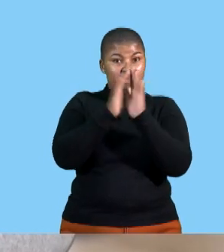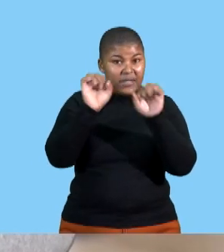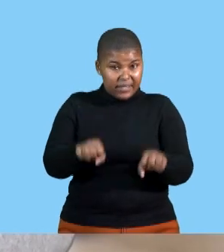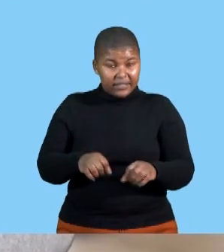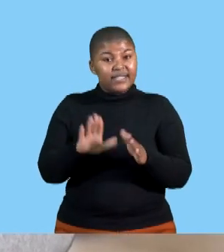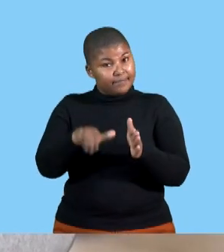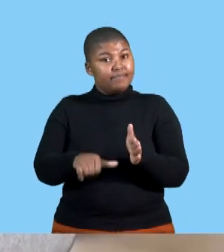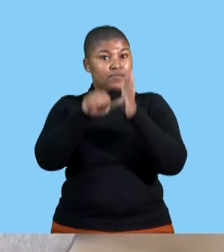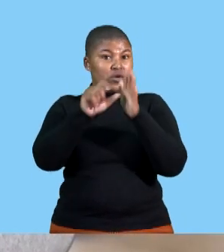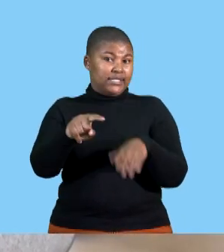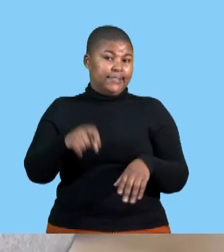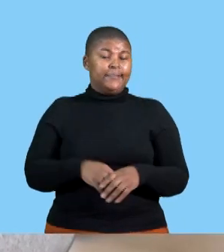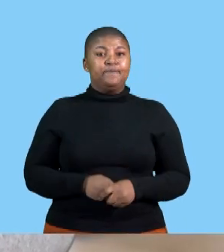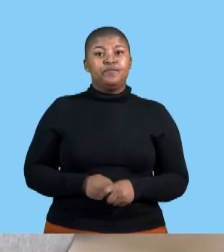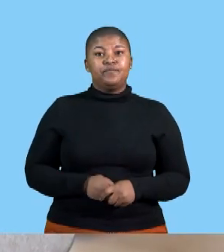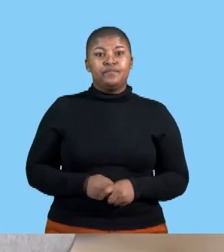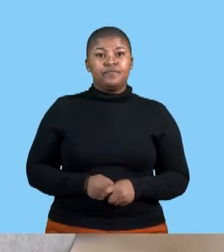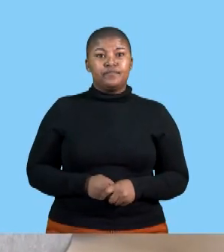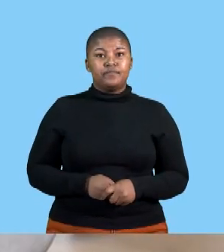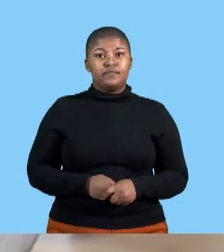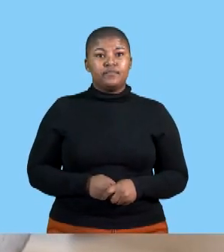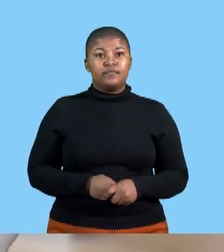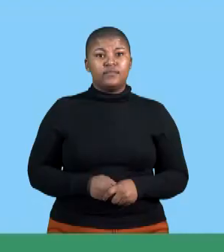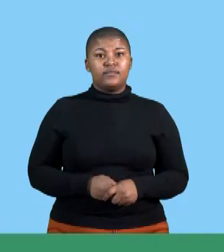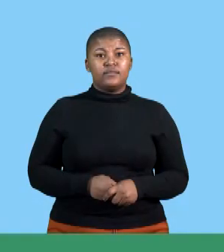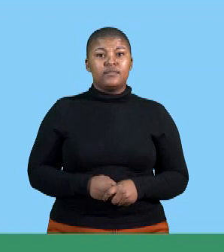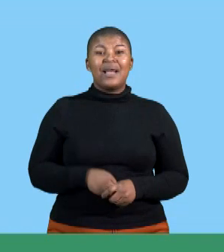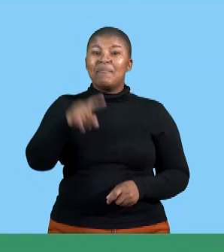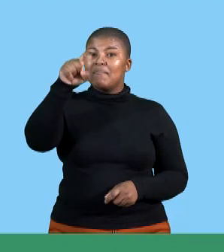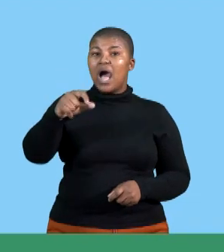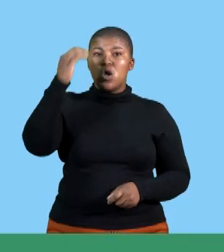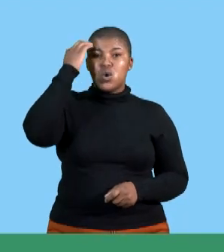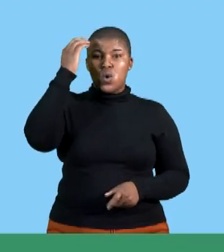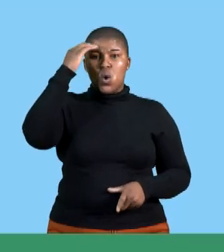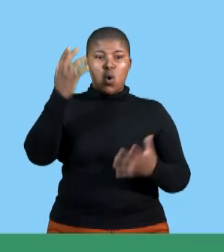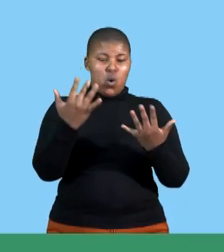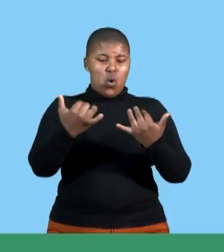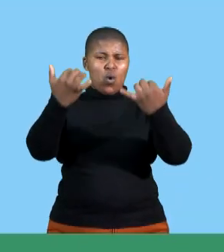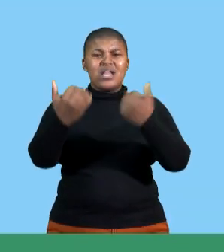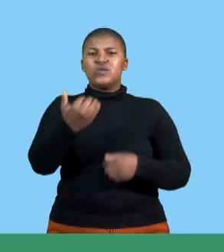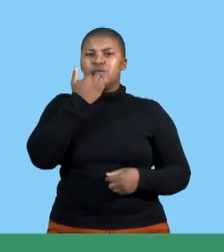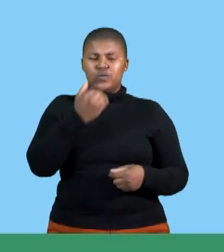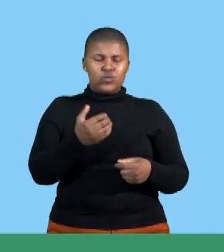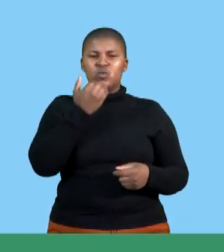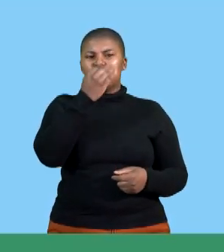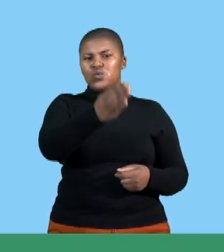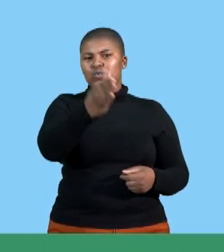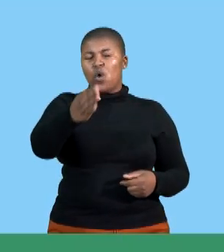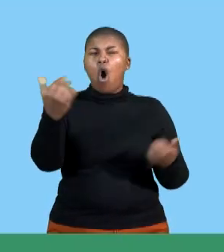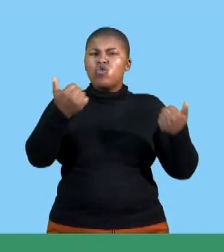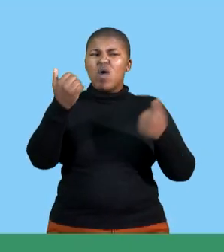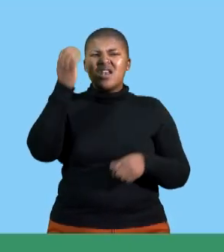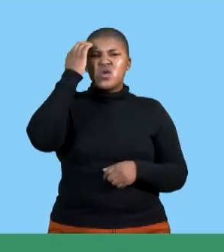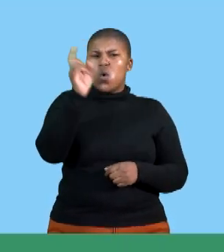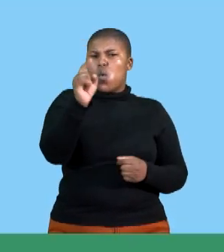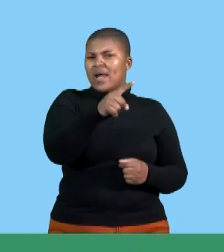them down. That is important. Consider the audience. For example, who are they? What do they already know? And what you want